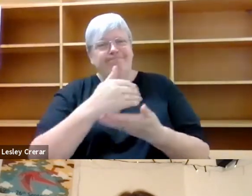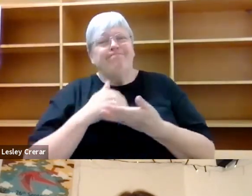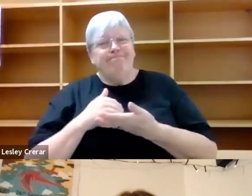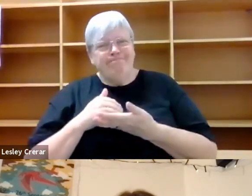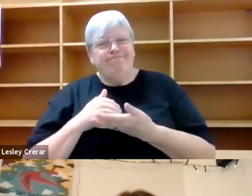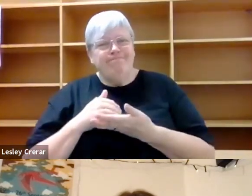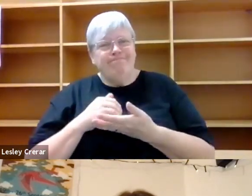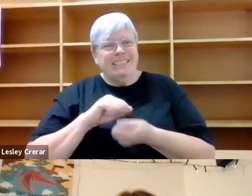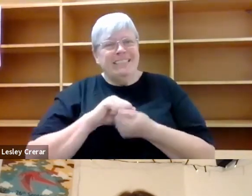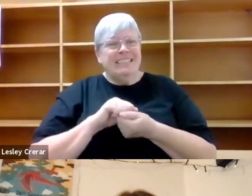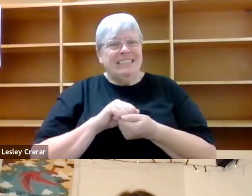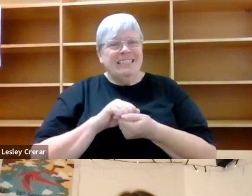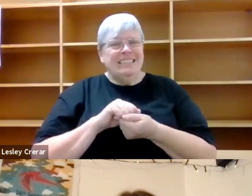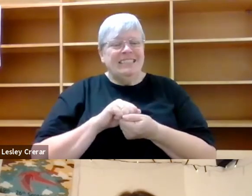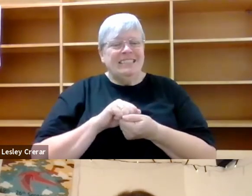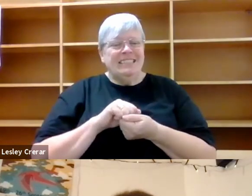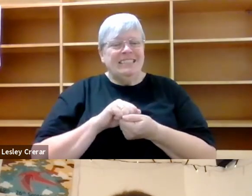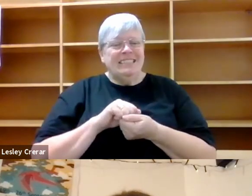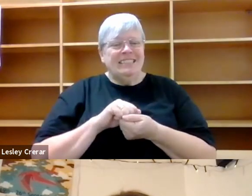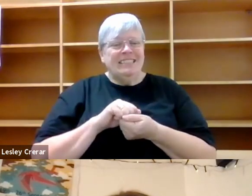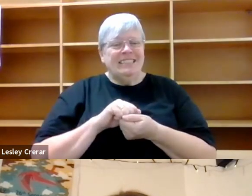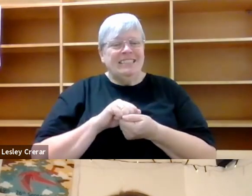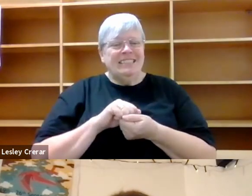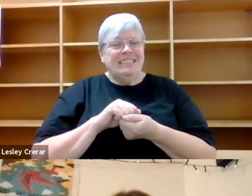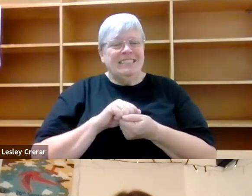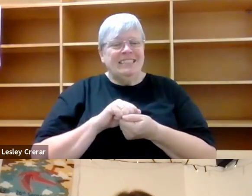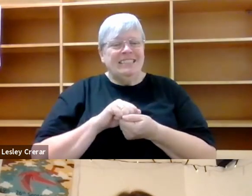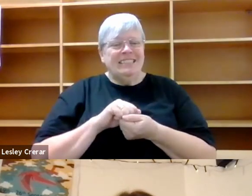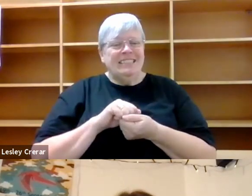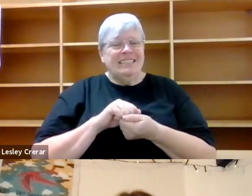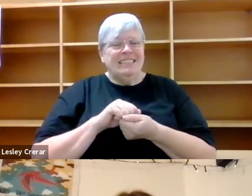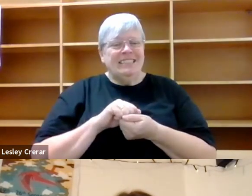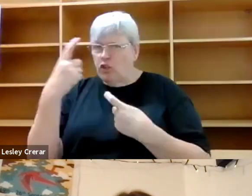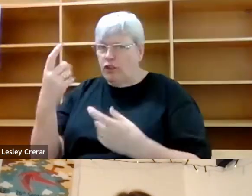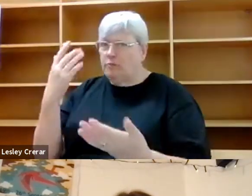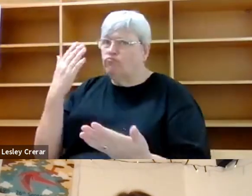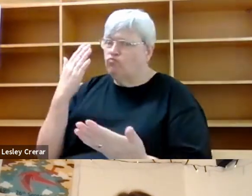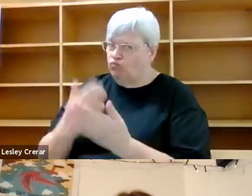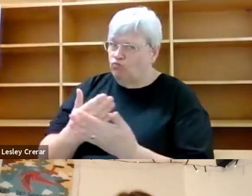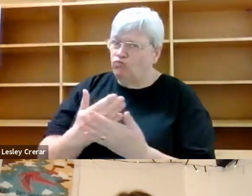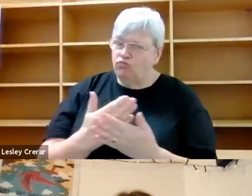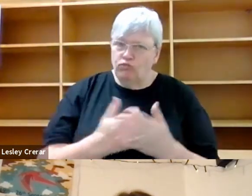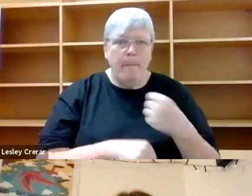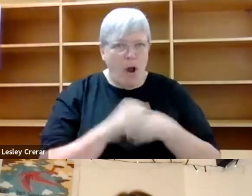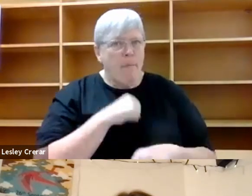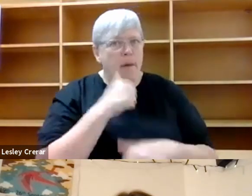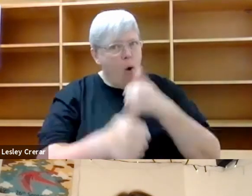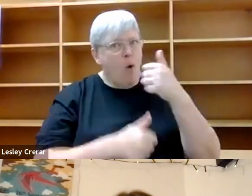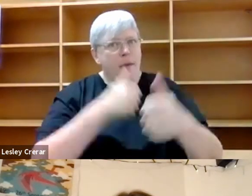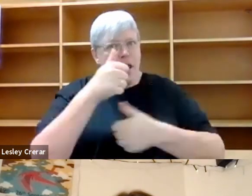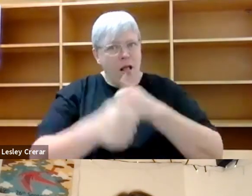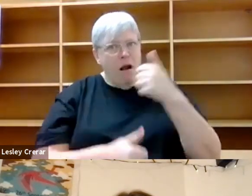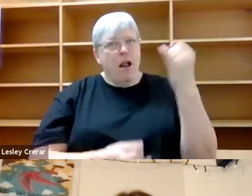that the ethics of foraging are very important. It's had a huge increase in popularity in the last few years from being a kind of 1970s hippie.